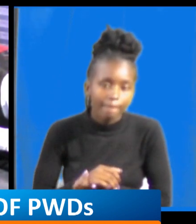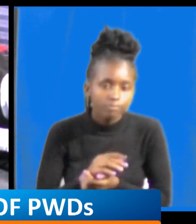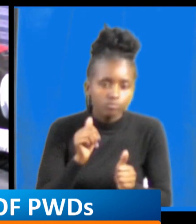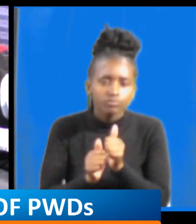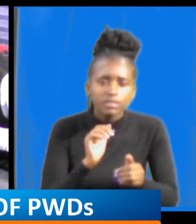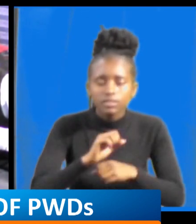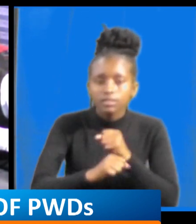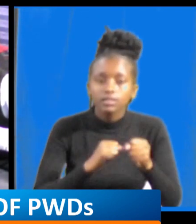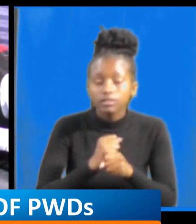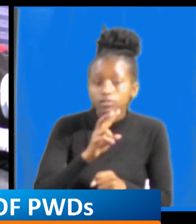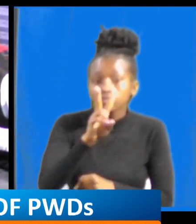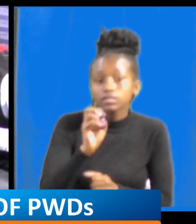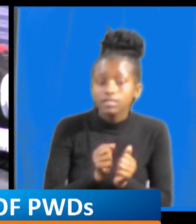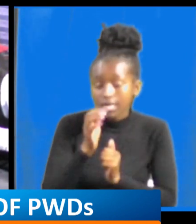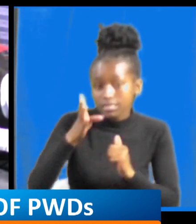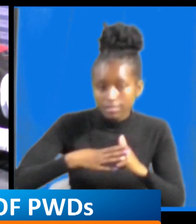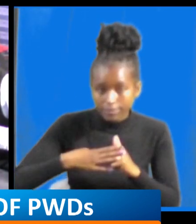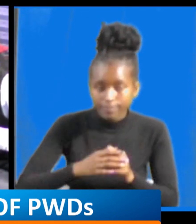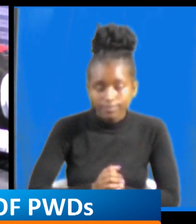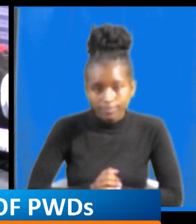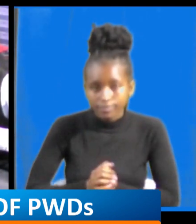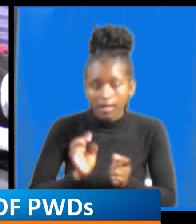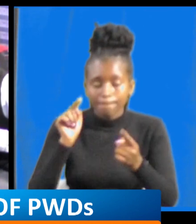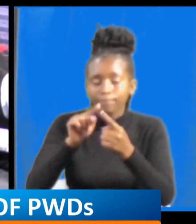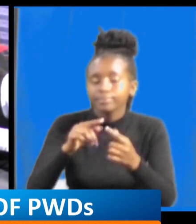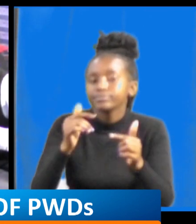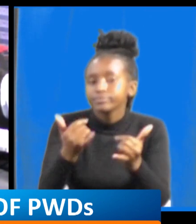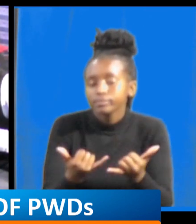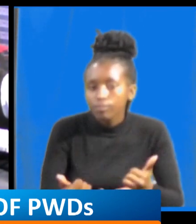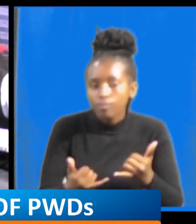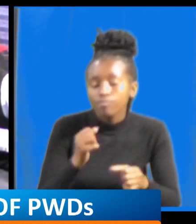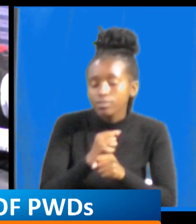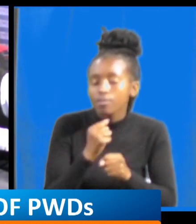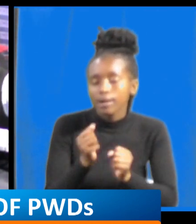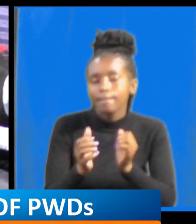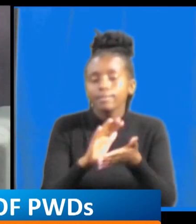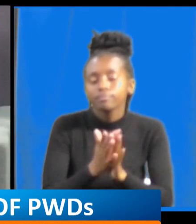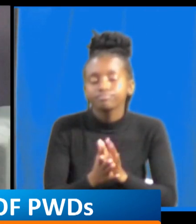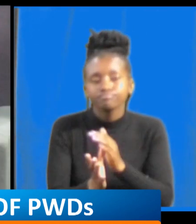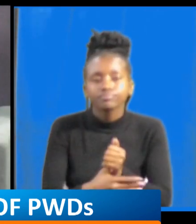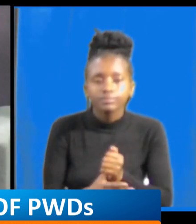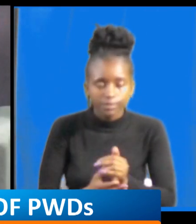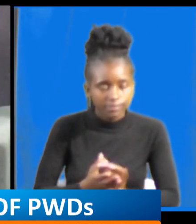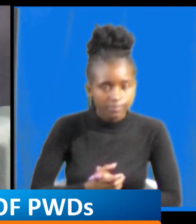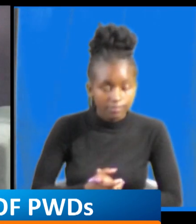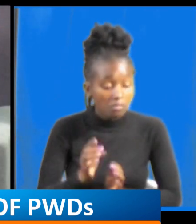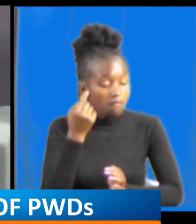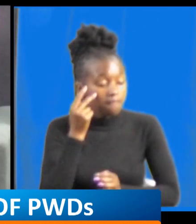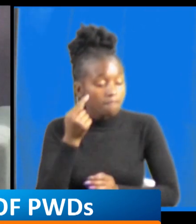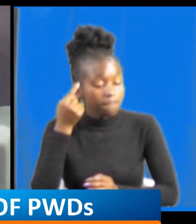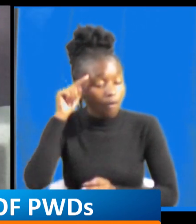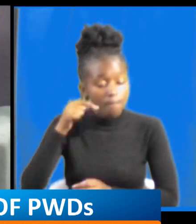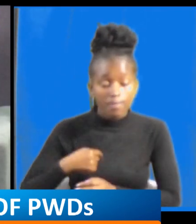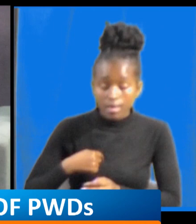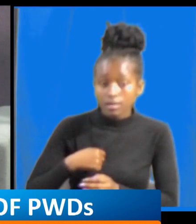2019 2019 up to now right your ambassador yeah wow and you for me i can say